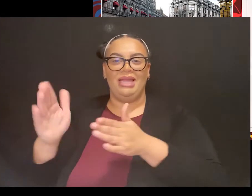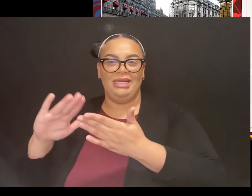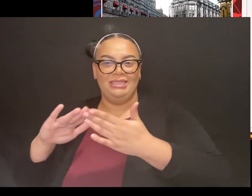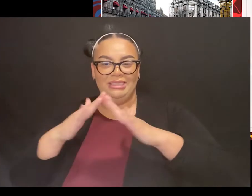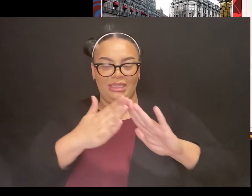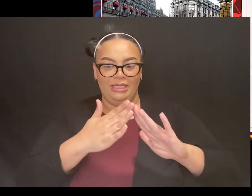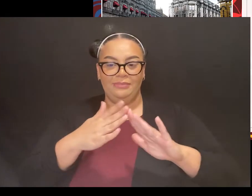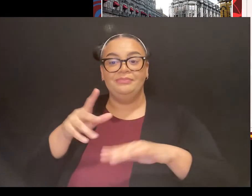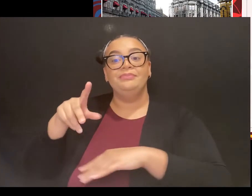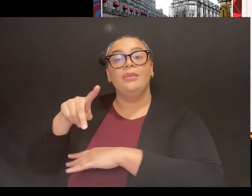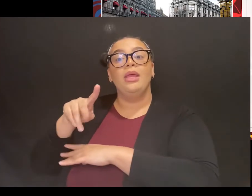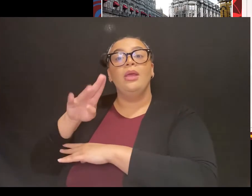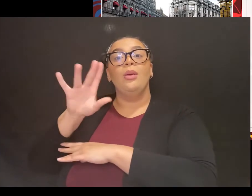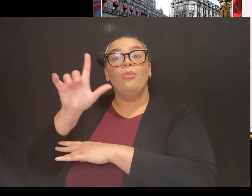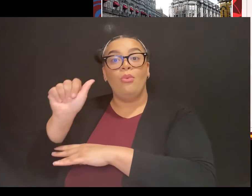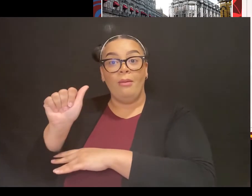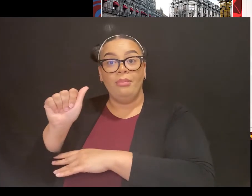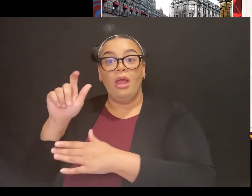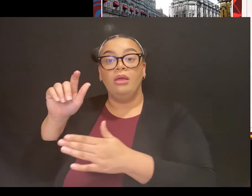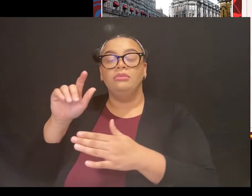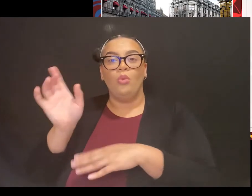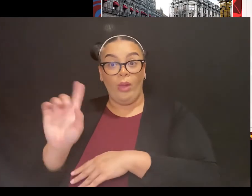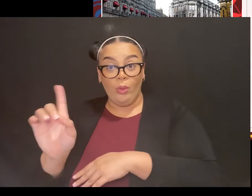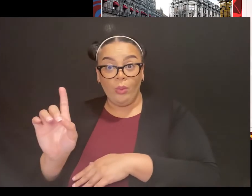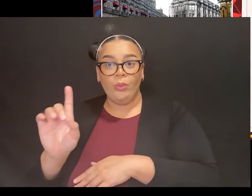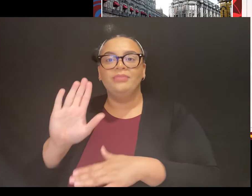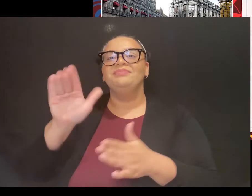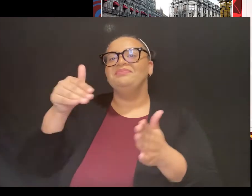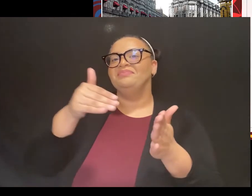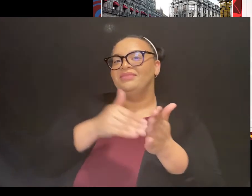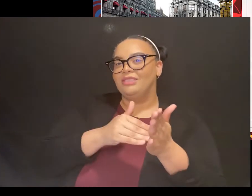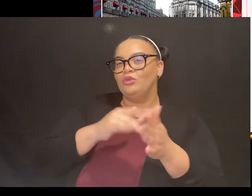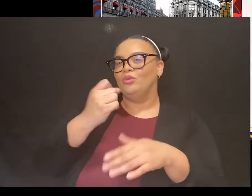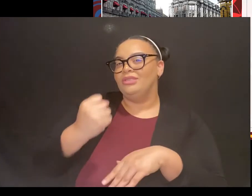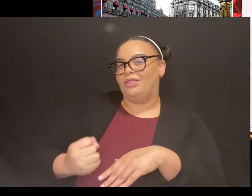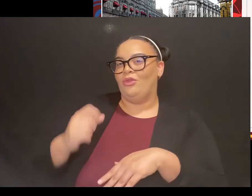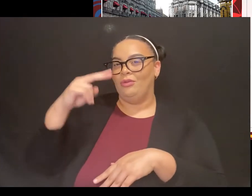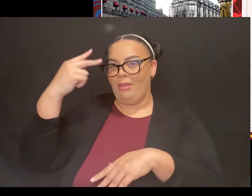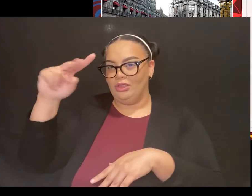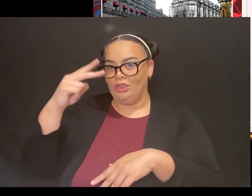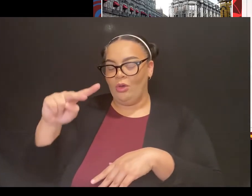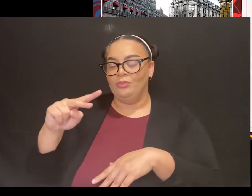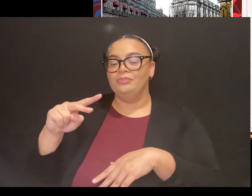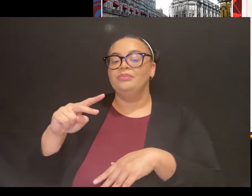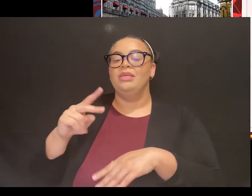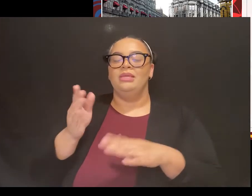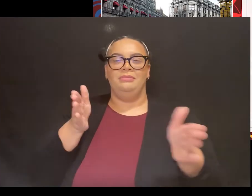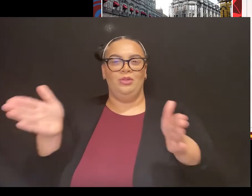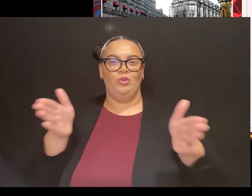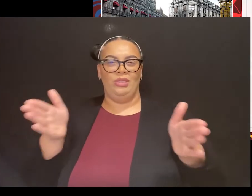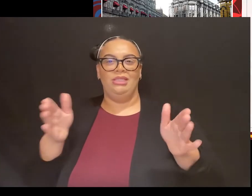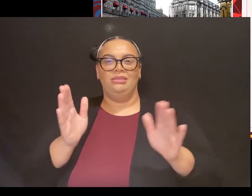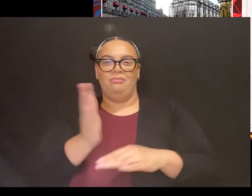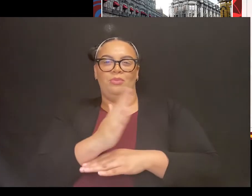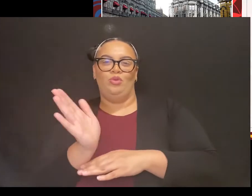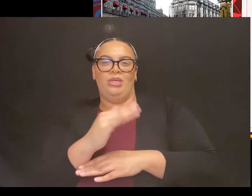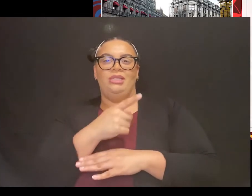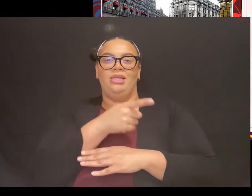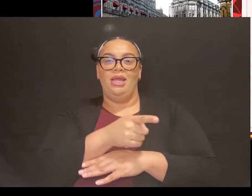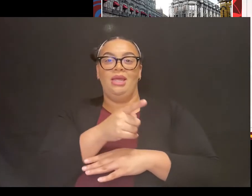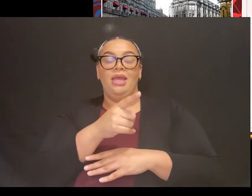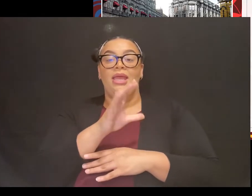Mexico between the capital of Mexico City and Veracruz, Mexico's primary